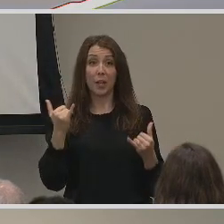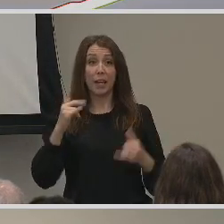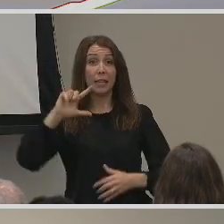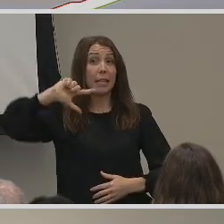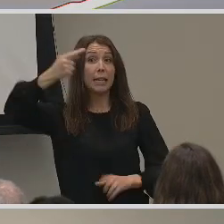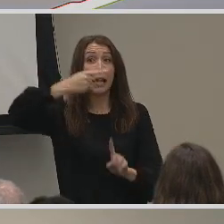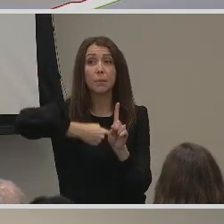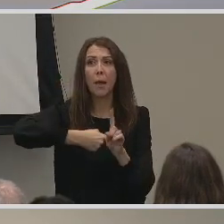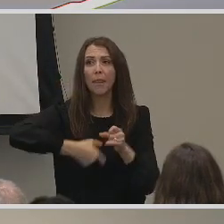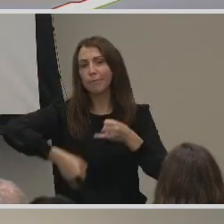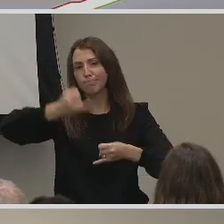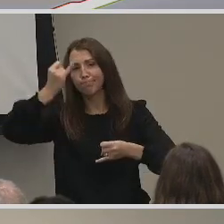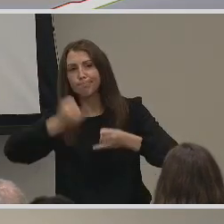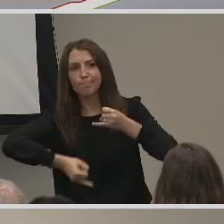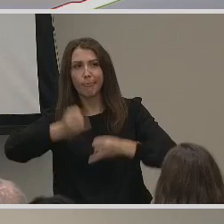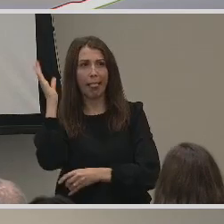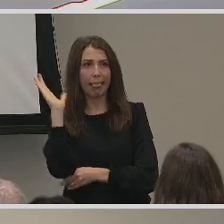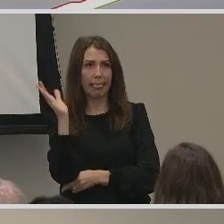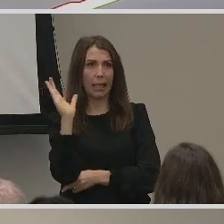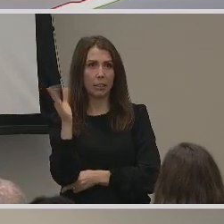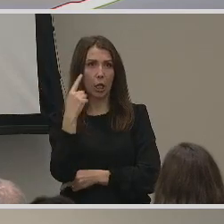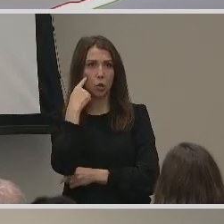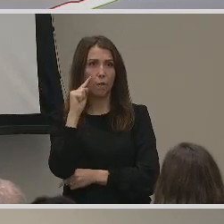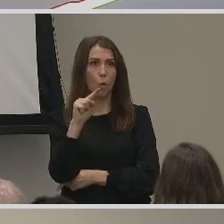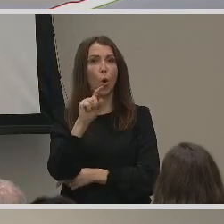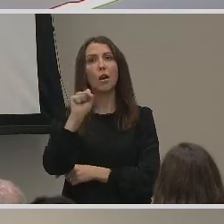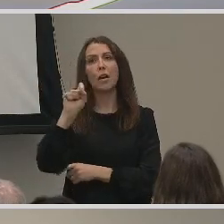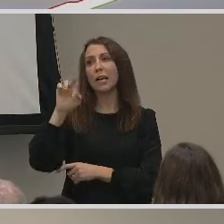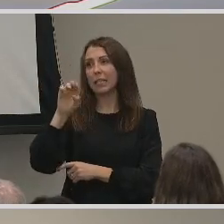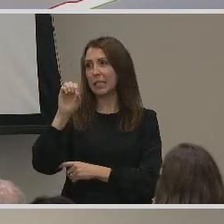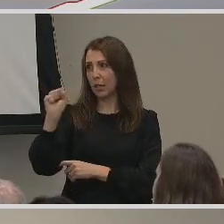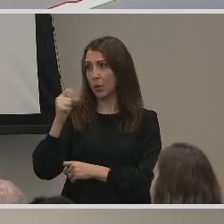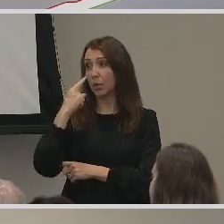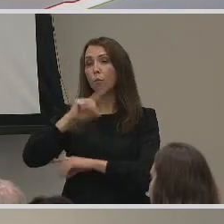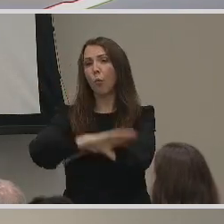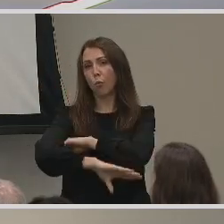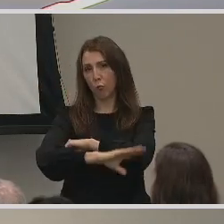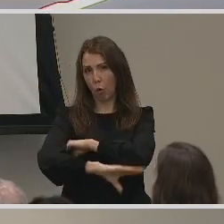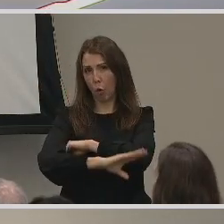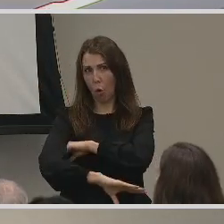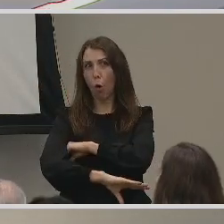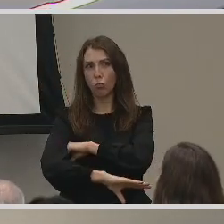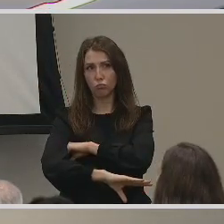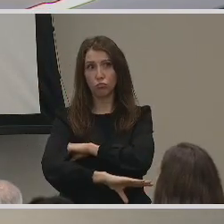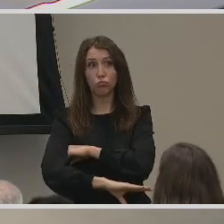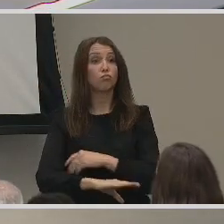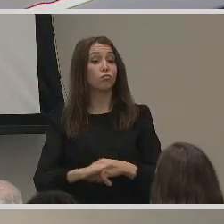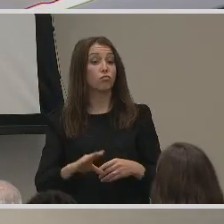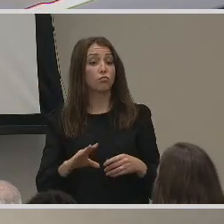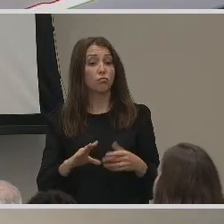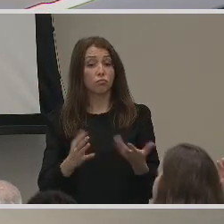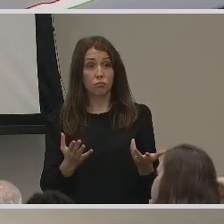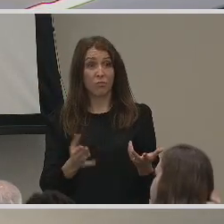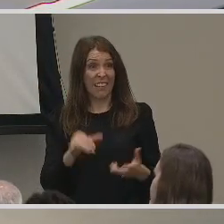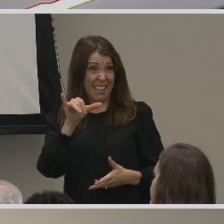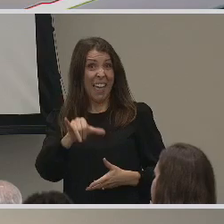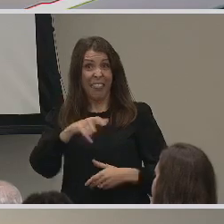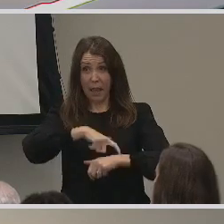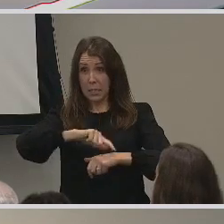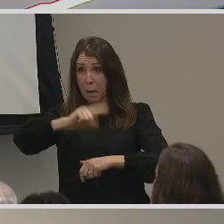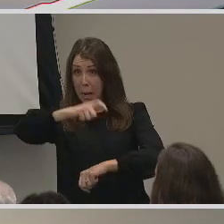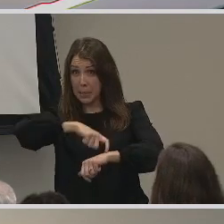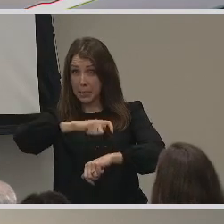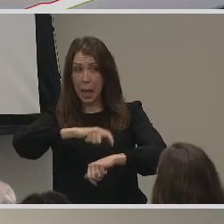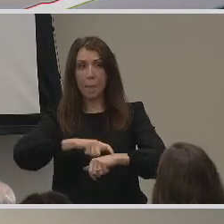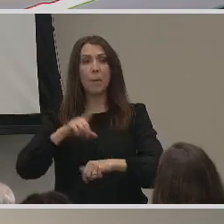our last lecture for this series for the fall, which will feature a lecture